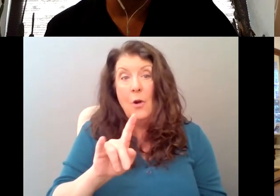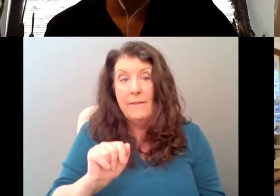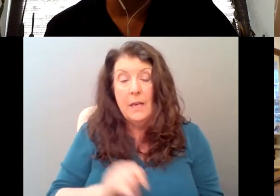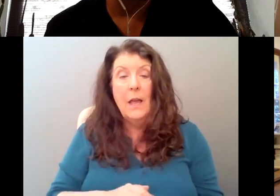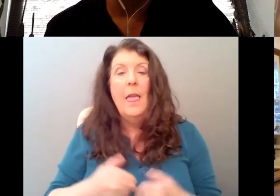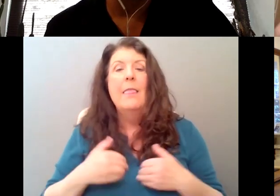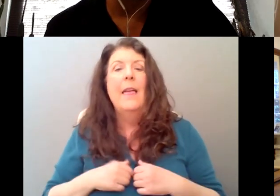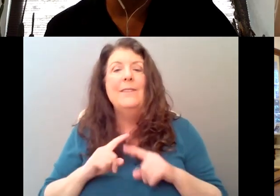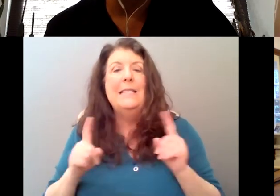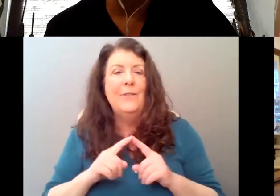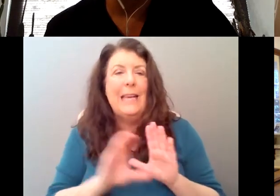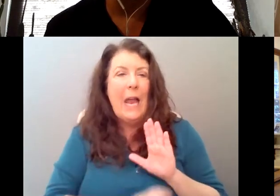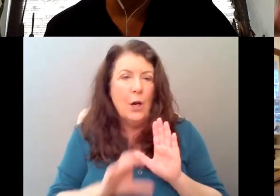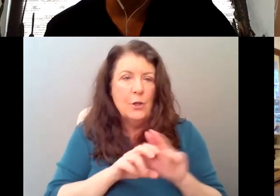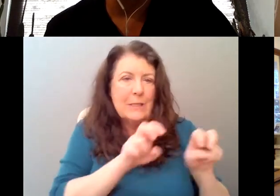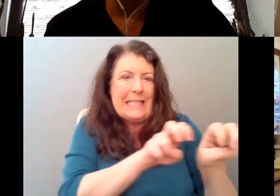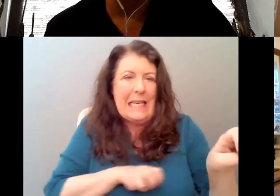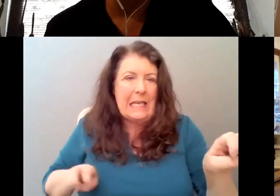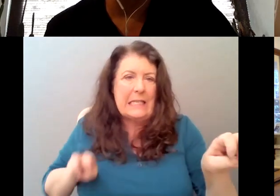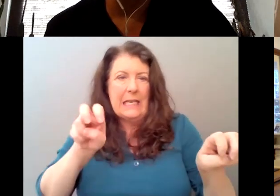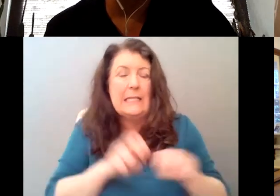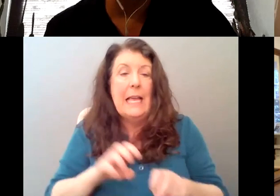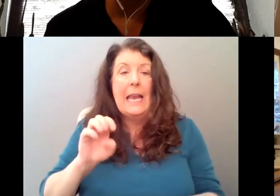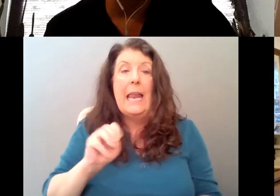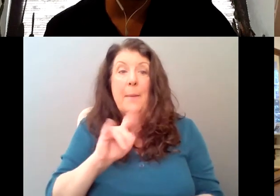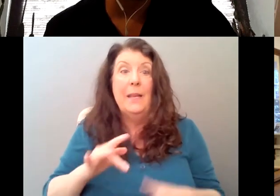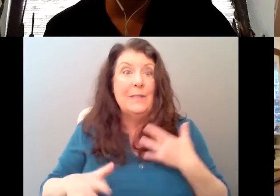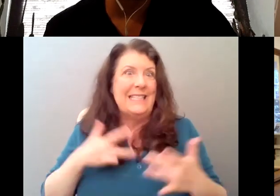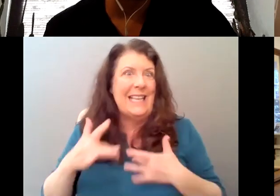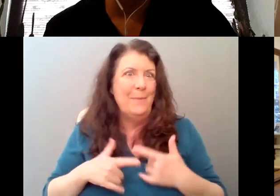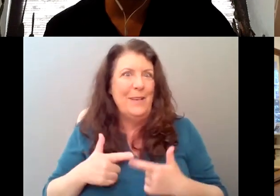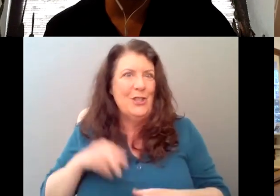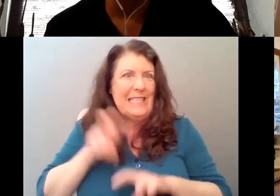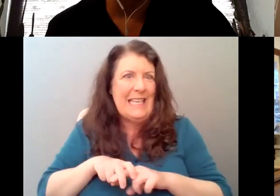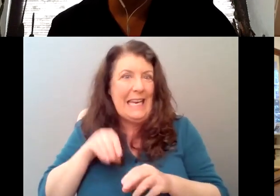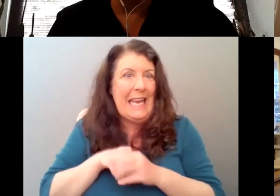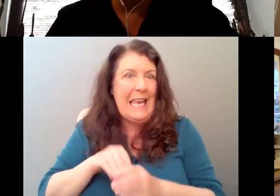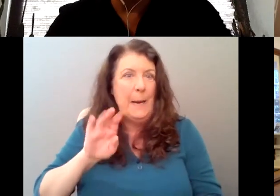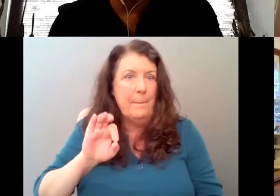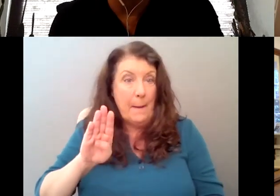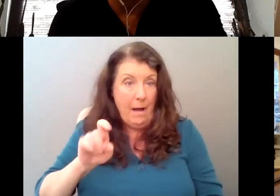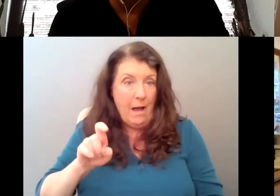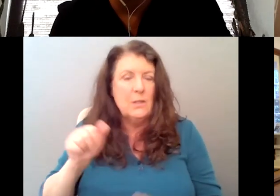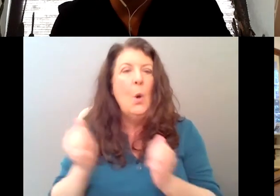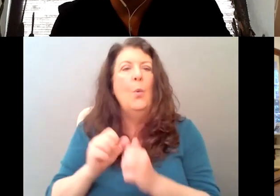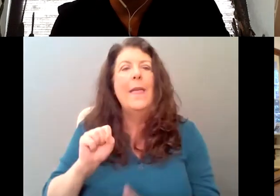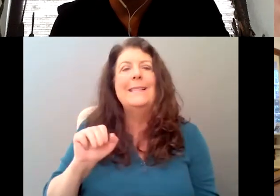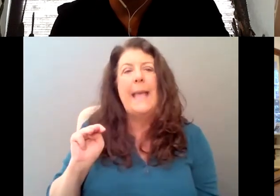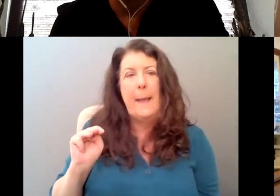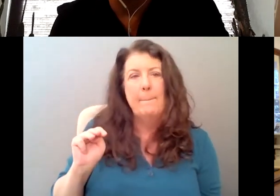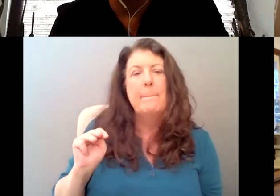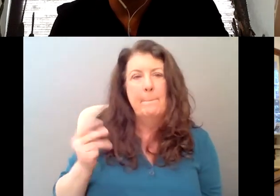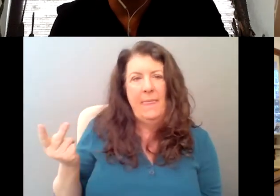Lavinia and Ship. Then Emily ends up excitedly sitting in a box with Sam, um, where things don't go so well. Um, but we also get